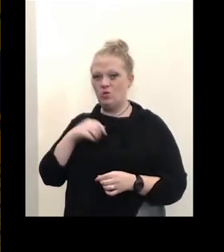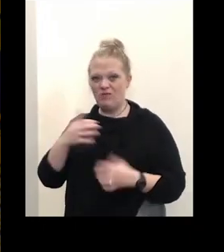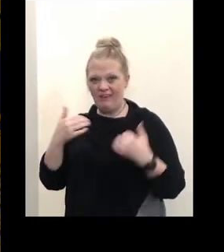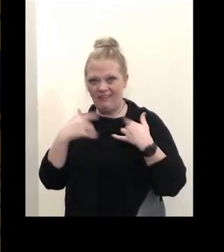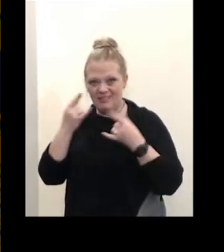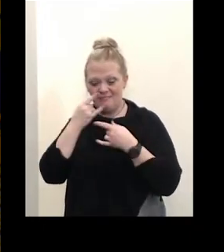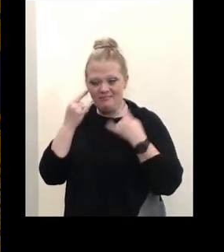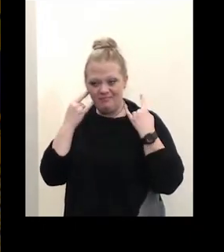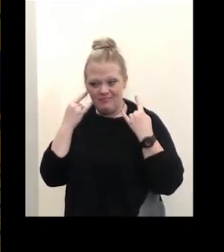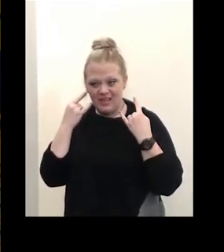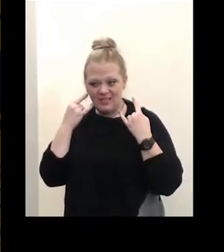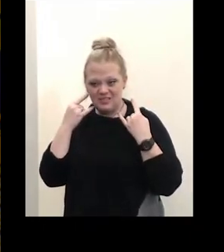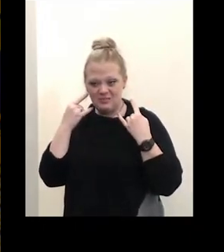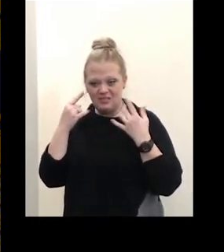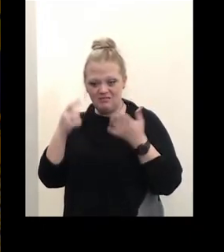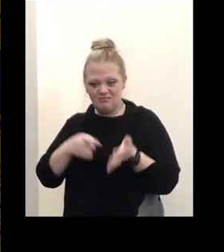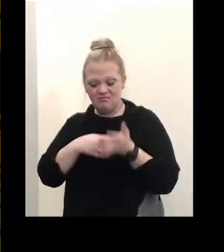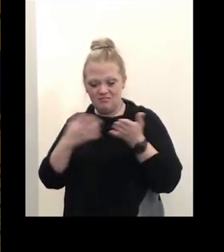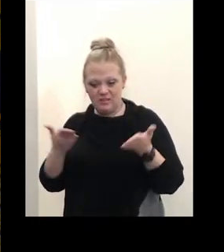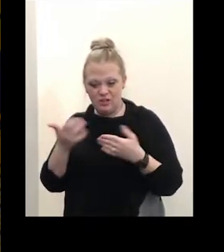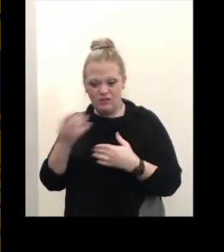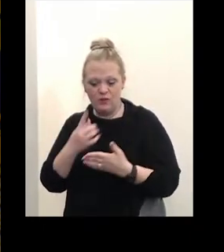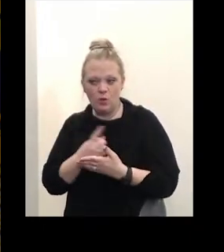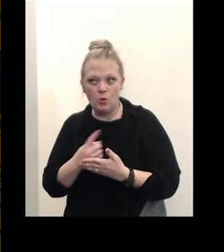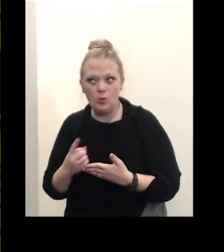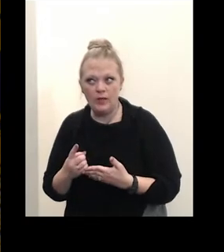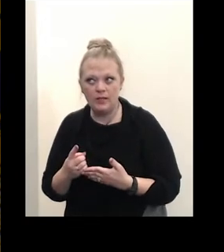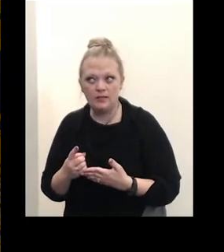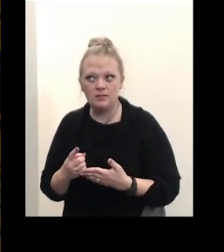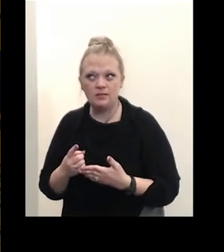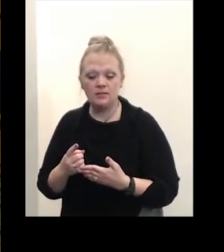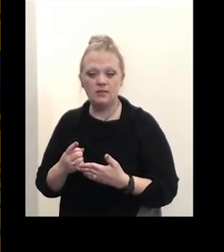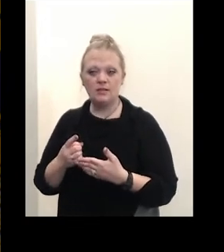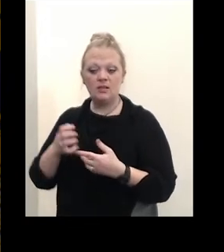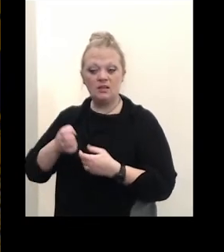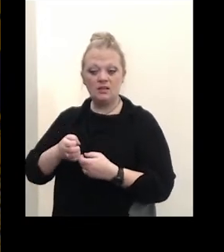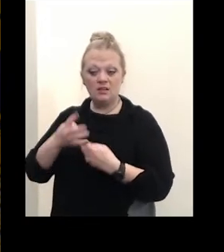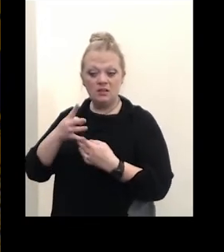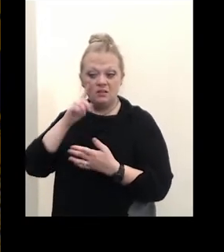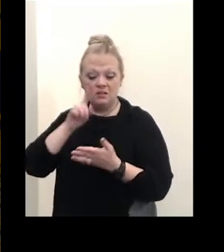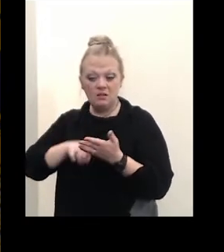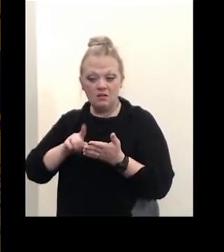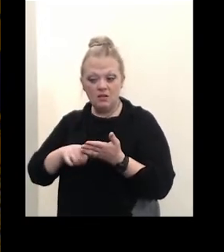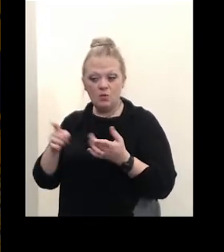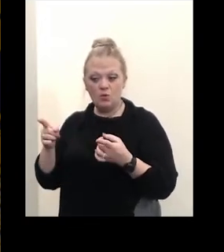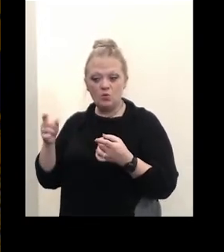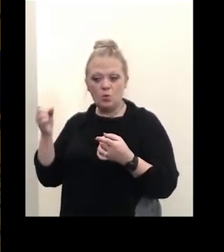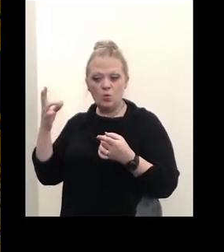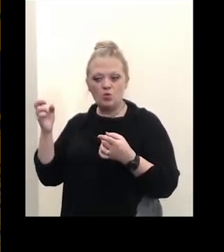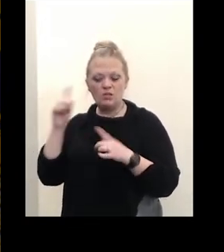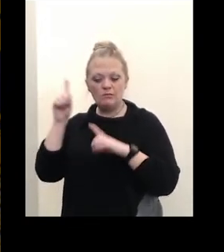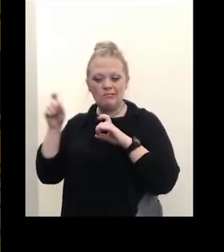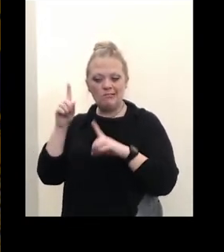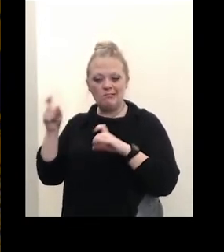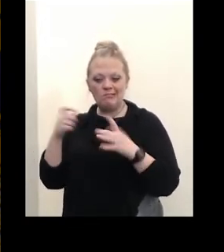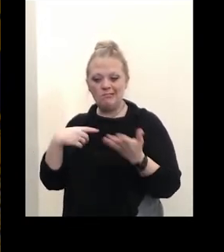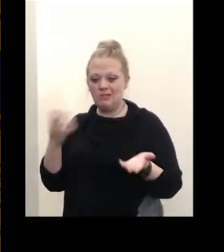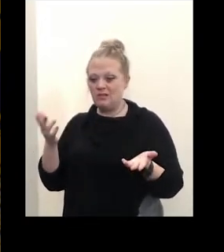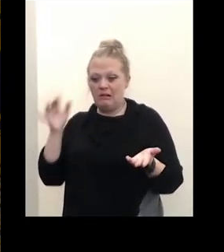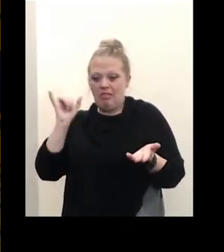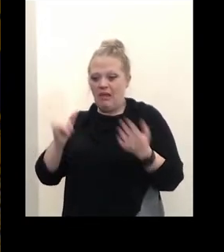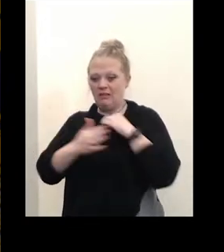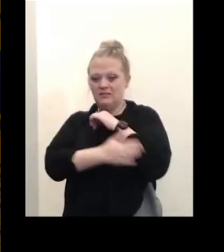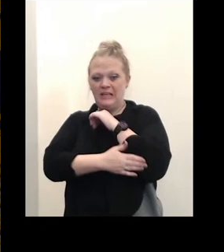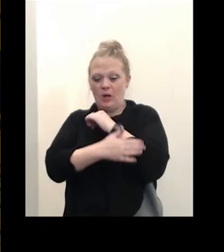for a few weeks and you cited the results of that um enforcement is being questioned she said that the enforcement is in the hands of the county